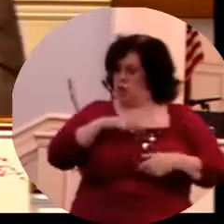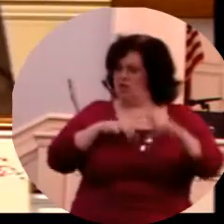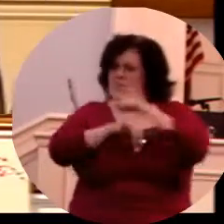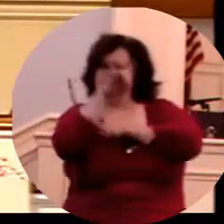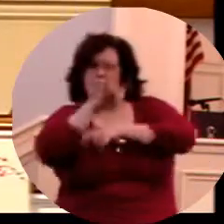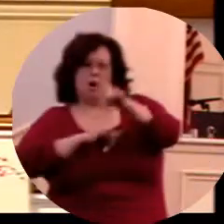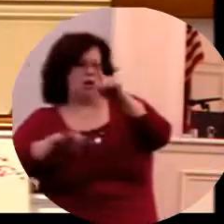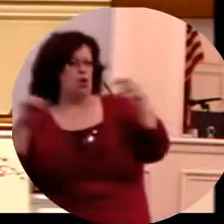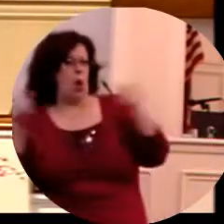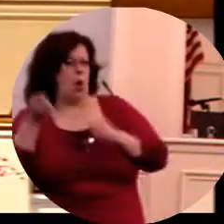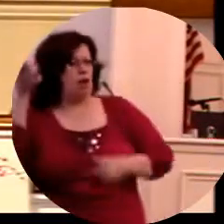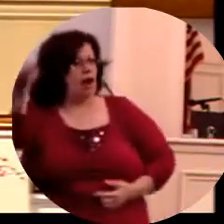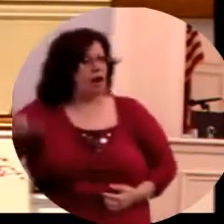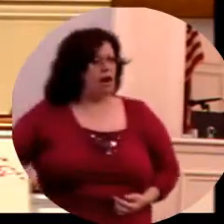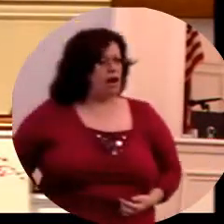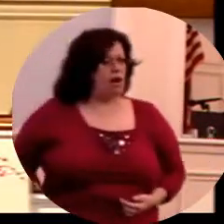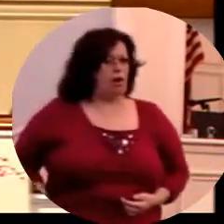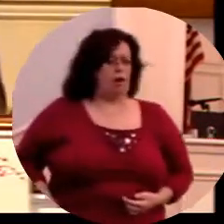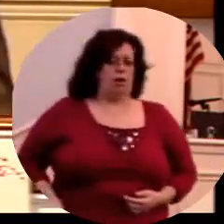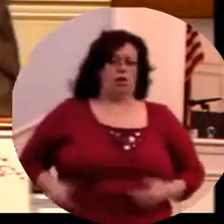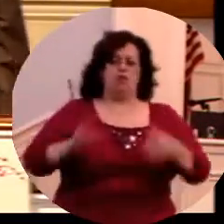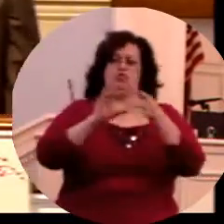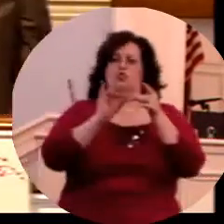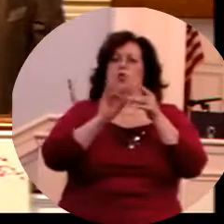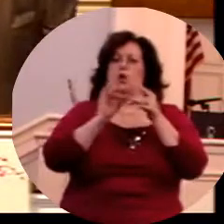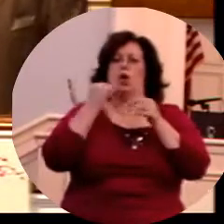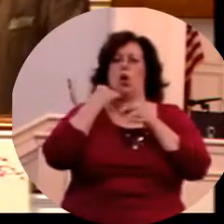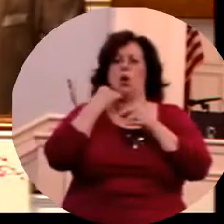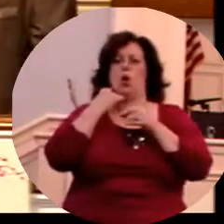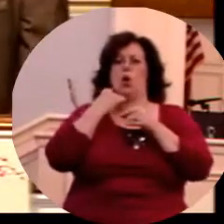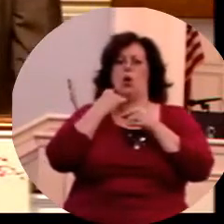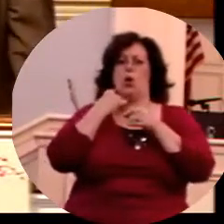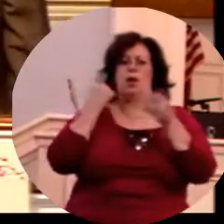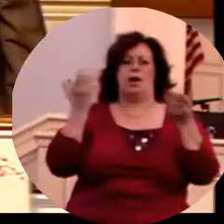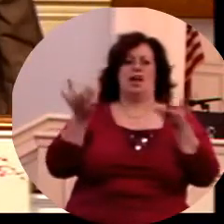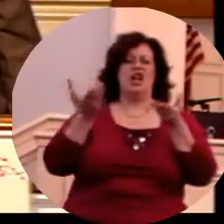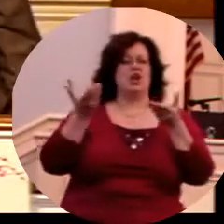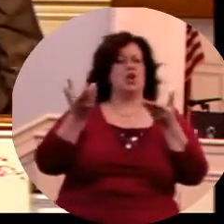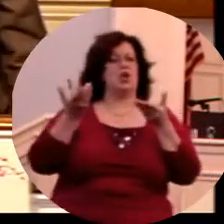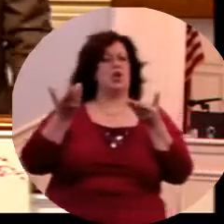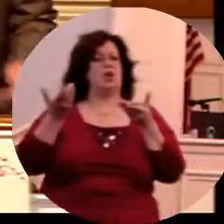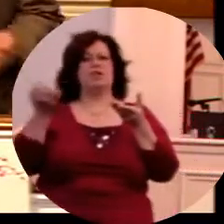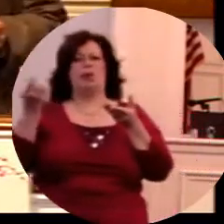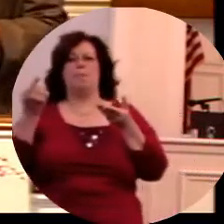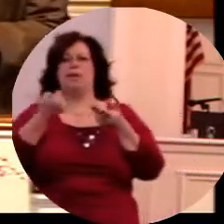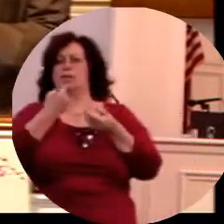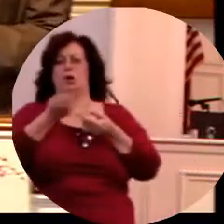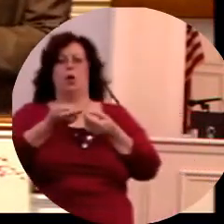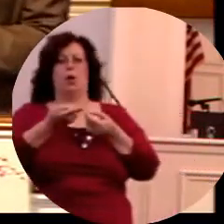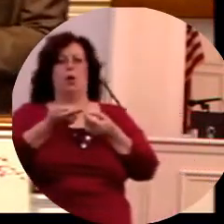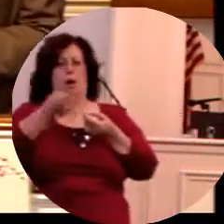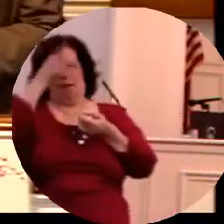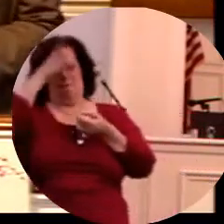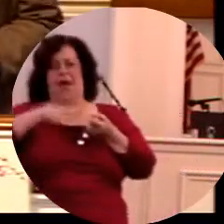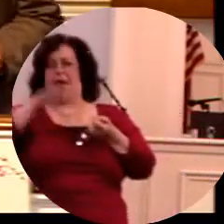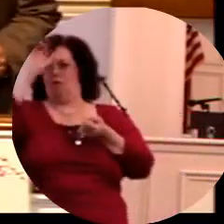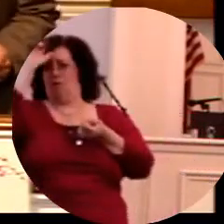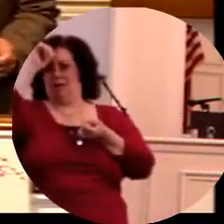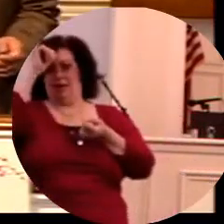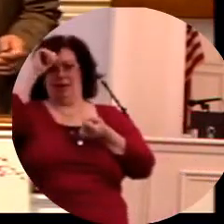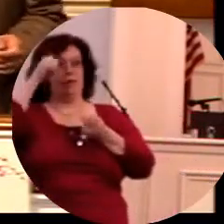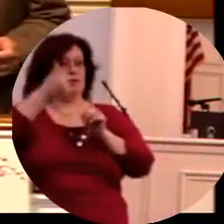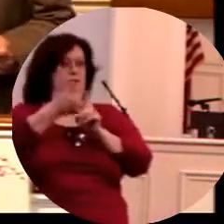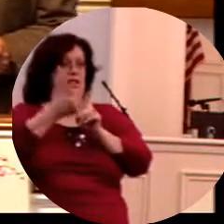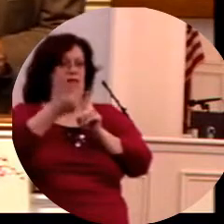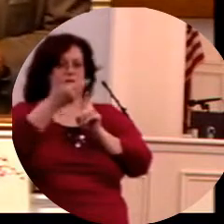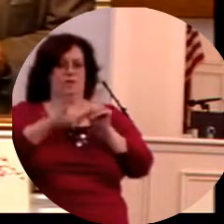Christians are being persecuted today. The story that we heard right in this pulpit, a national man